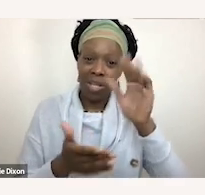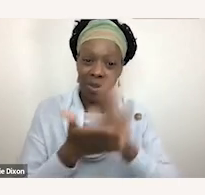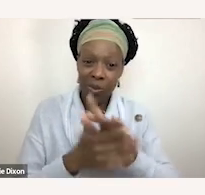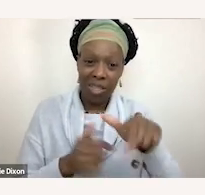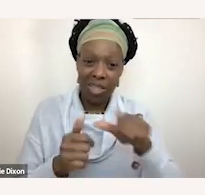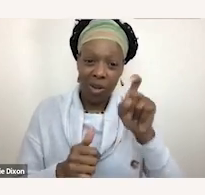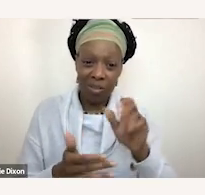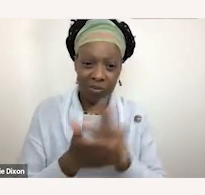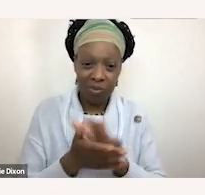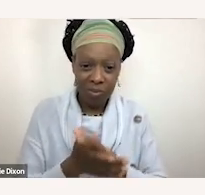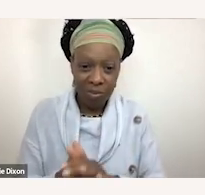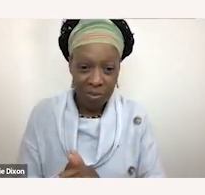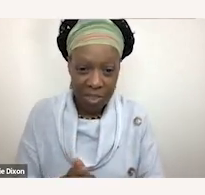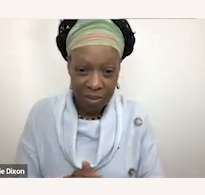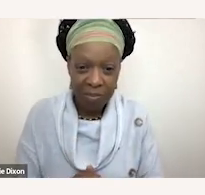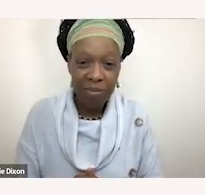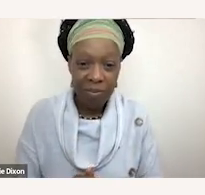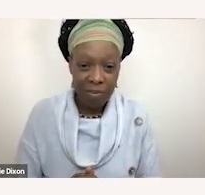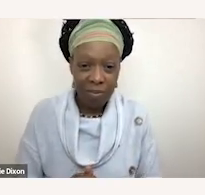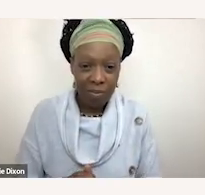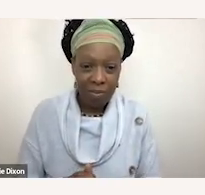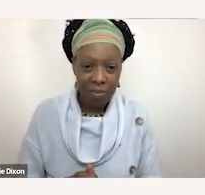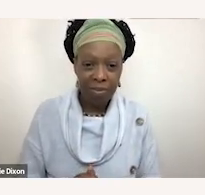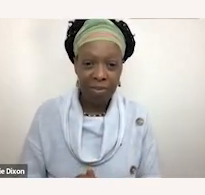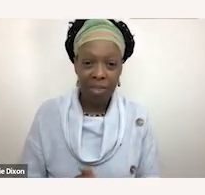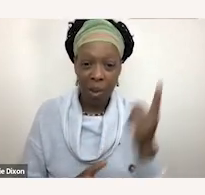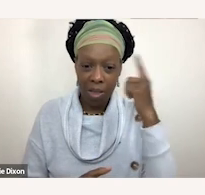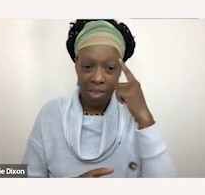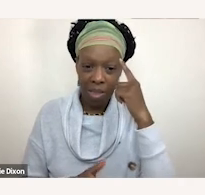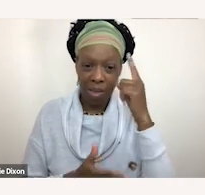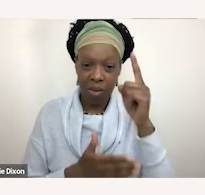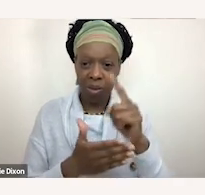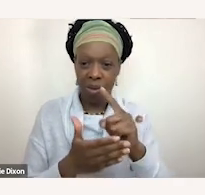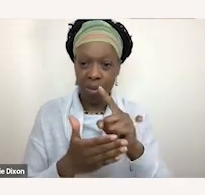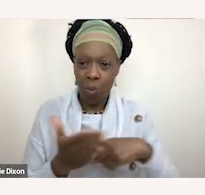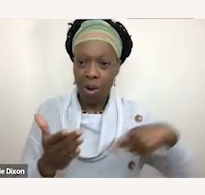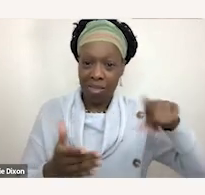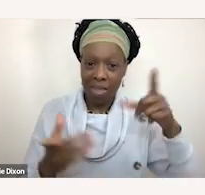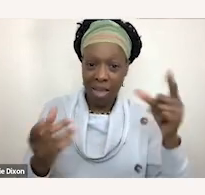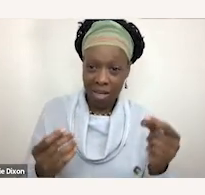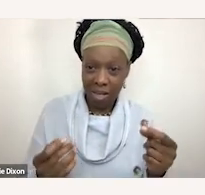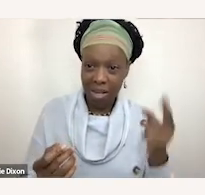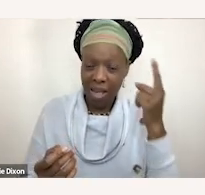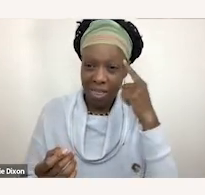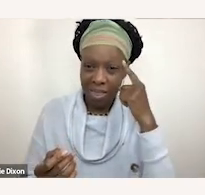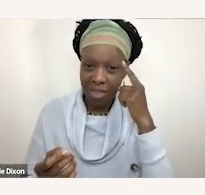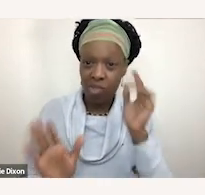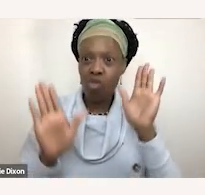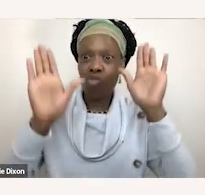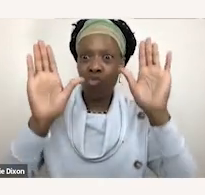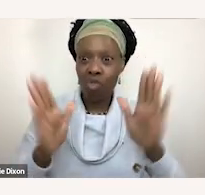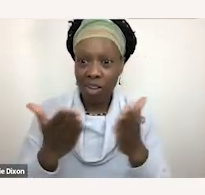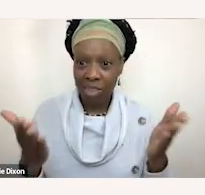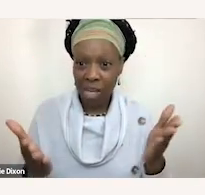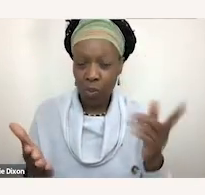before the pandemic so you know i think um what they actually did which is sort of a phenomenal thing when we think about